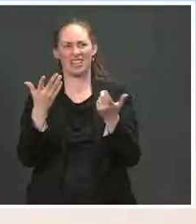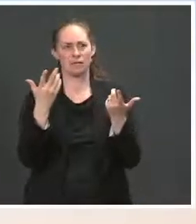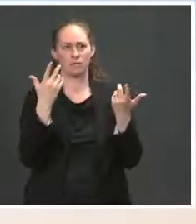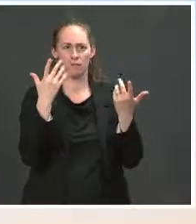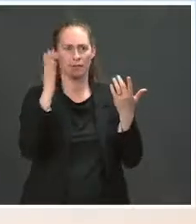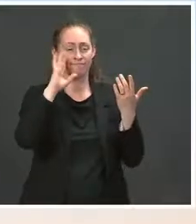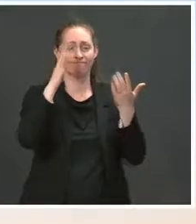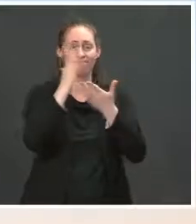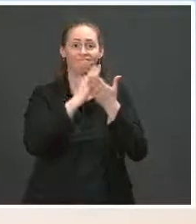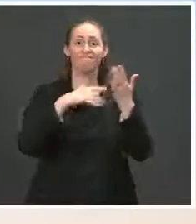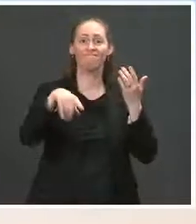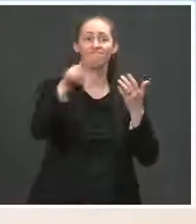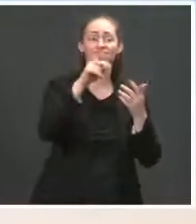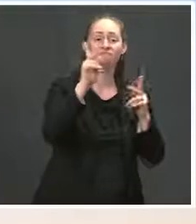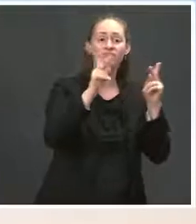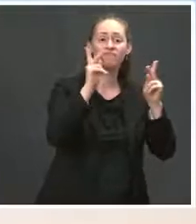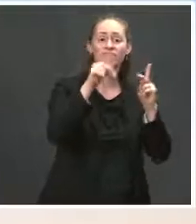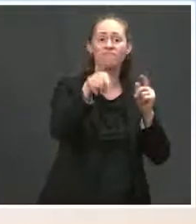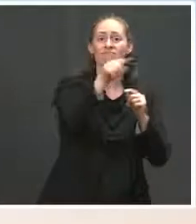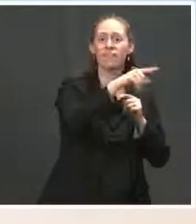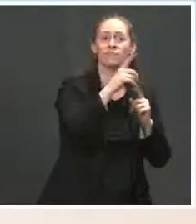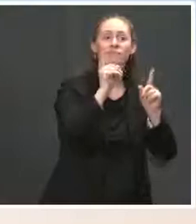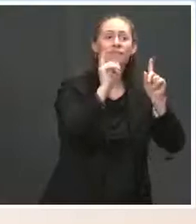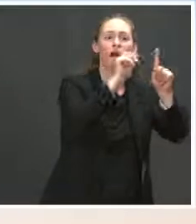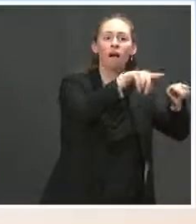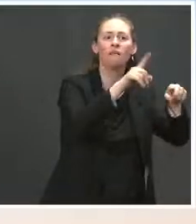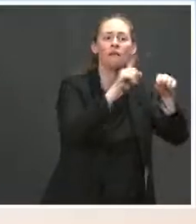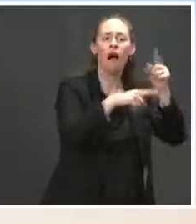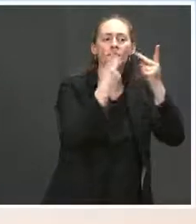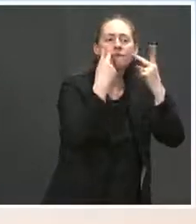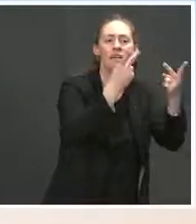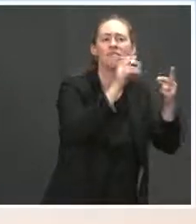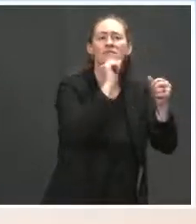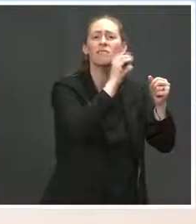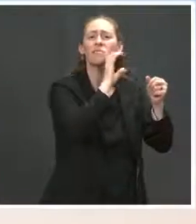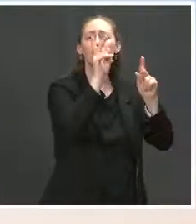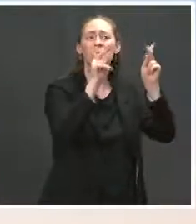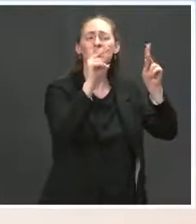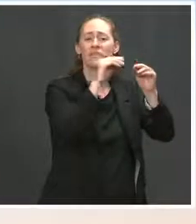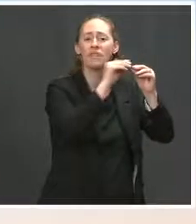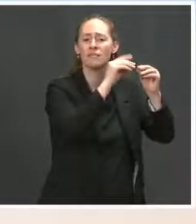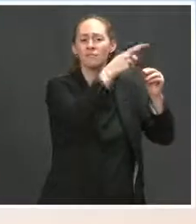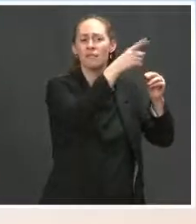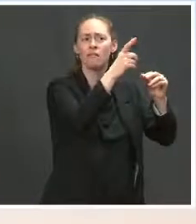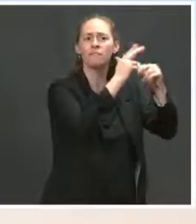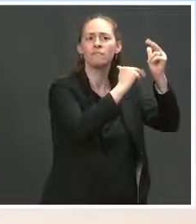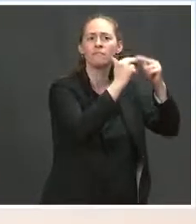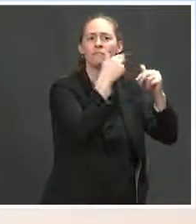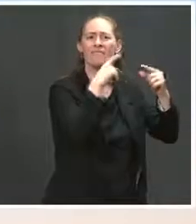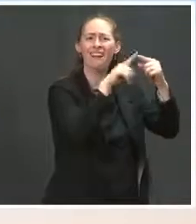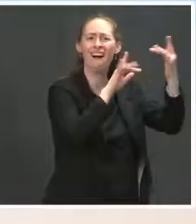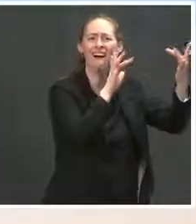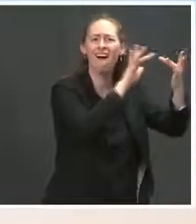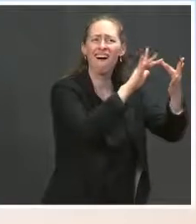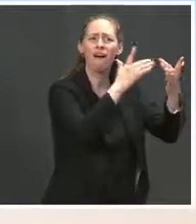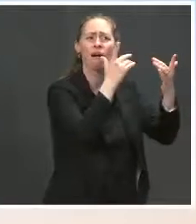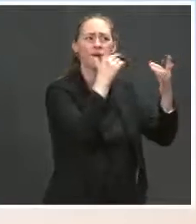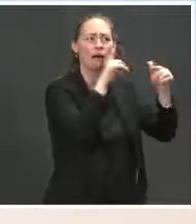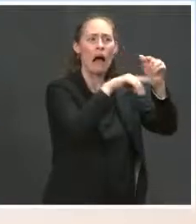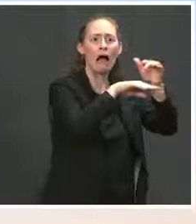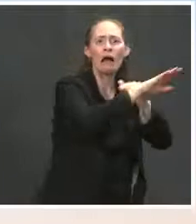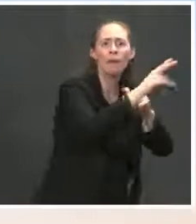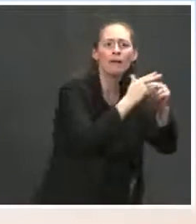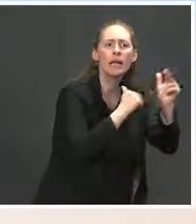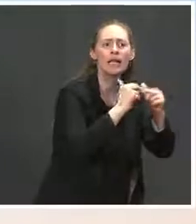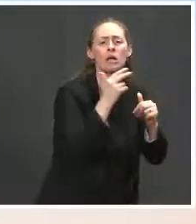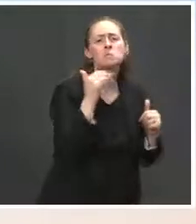with or reach their members who were staying in these senior care facilities, it exposed what a problem we have on our hands.